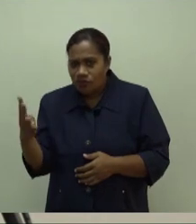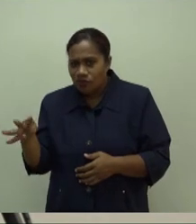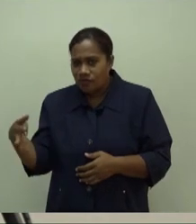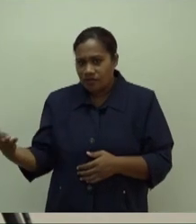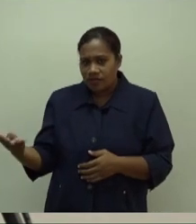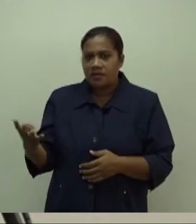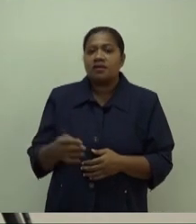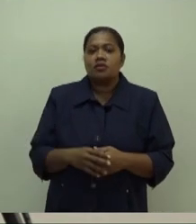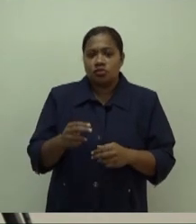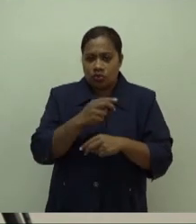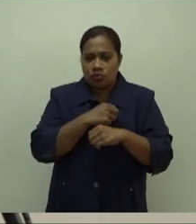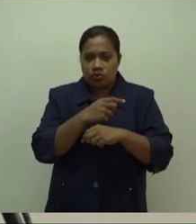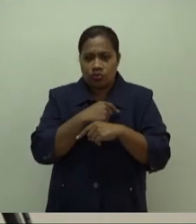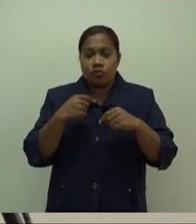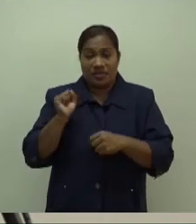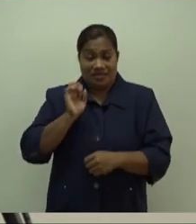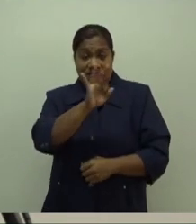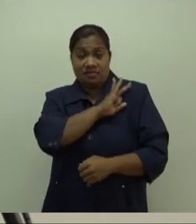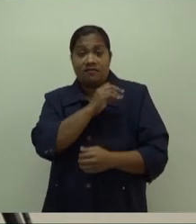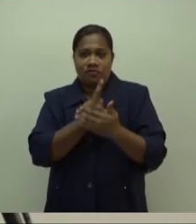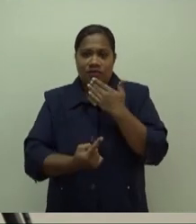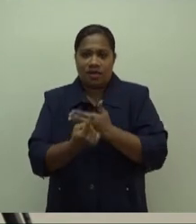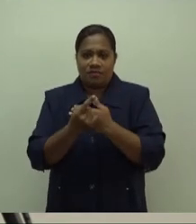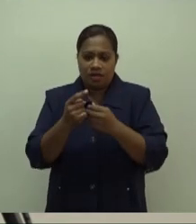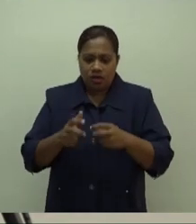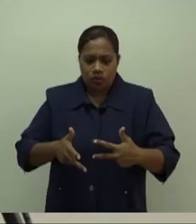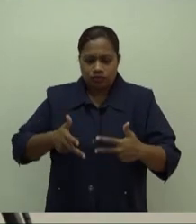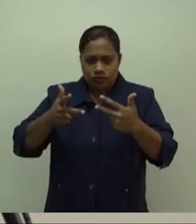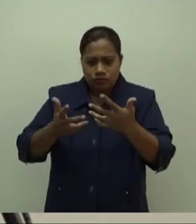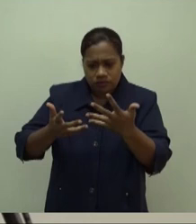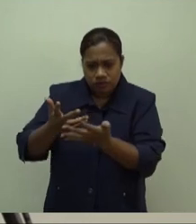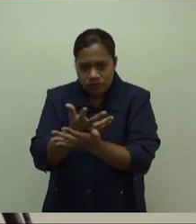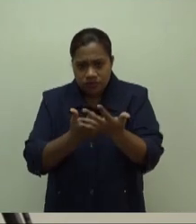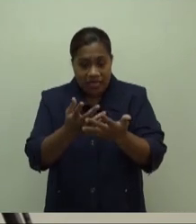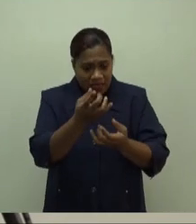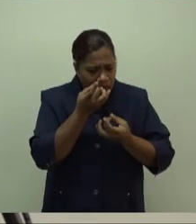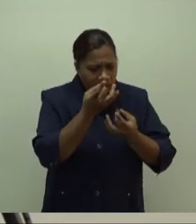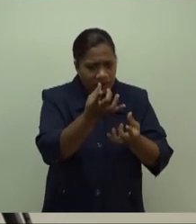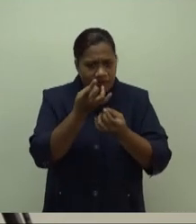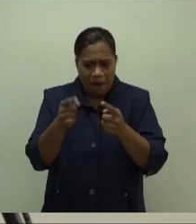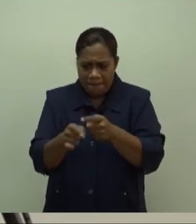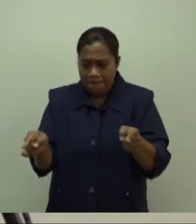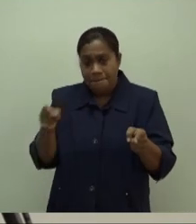care staff through virtual training sessions and informing people about our telehealth system.